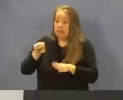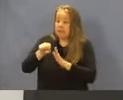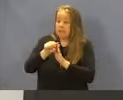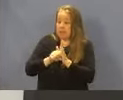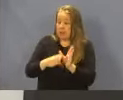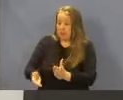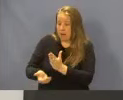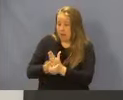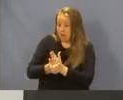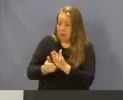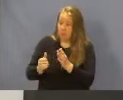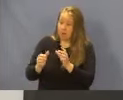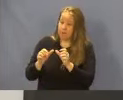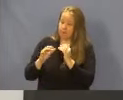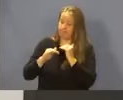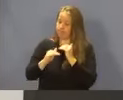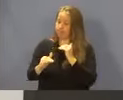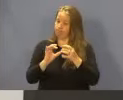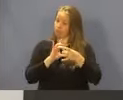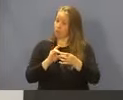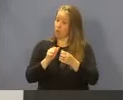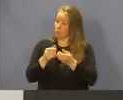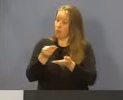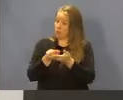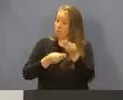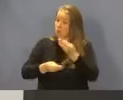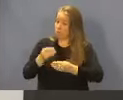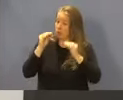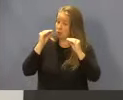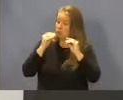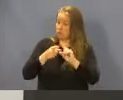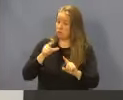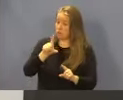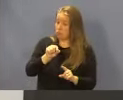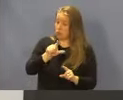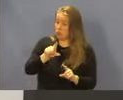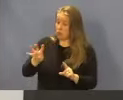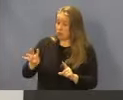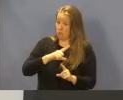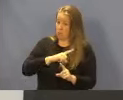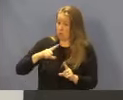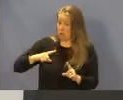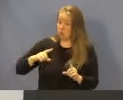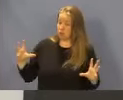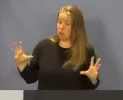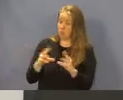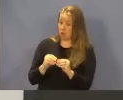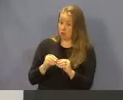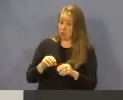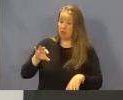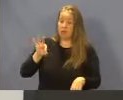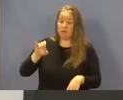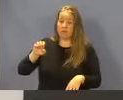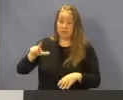consistent with budgetary instructions from the 2024 legislative session. The fiscal